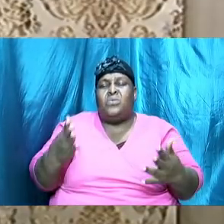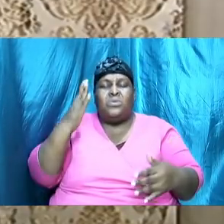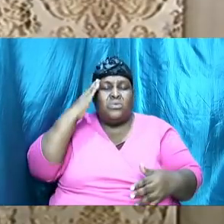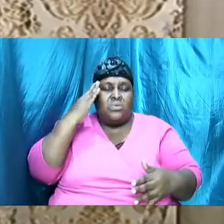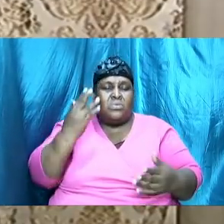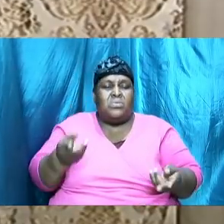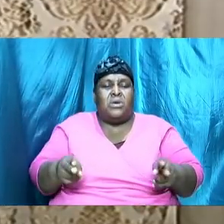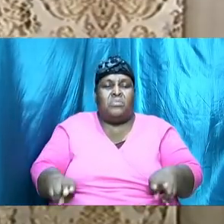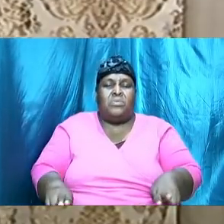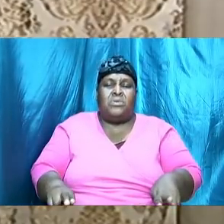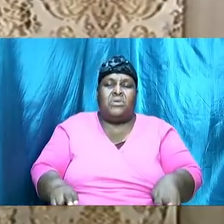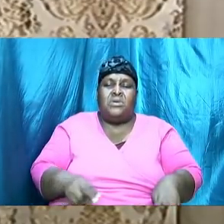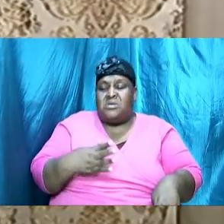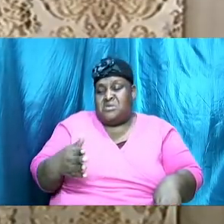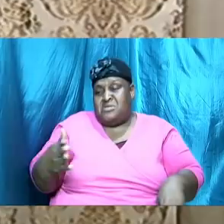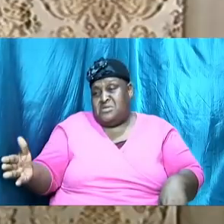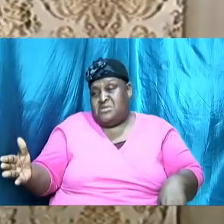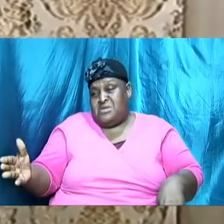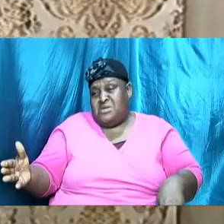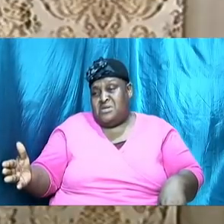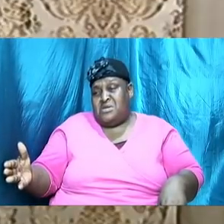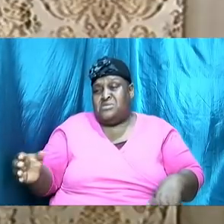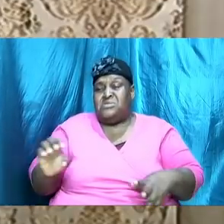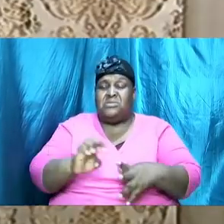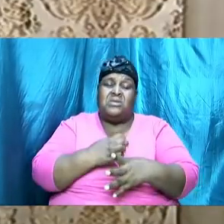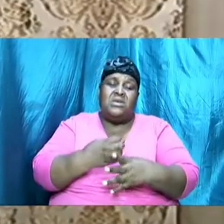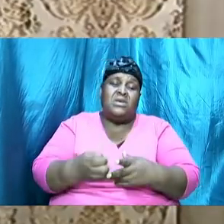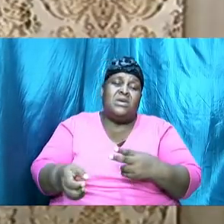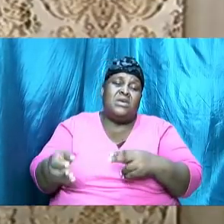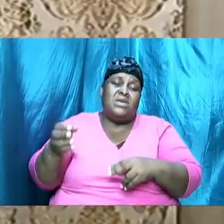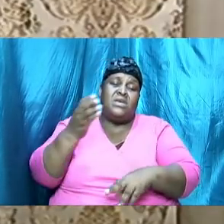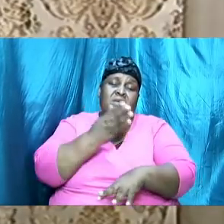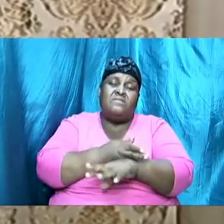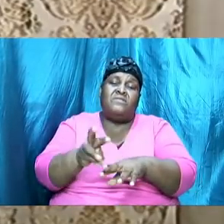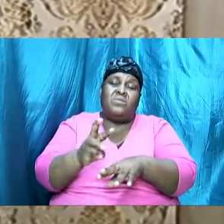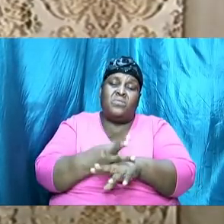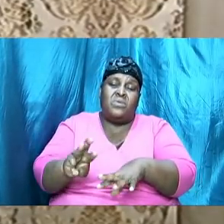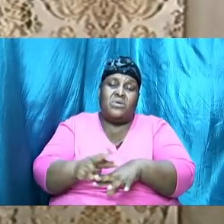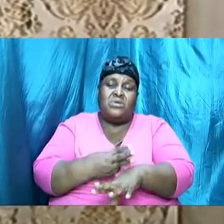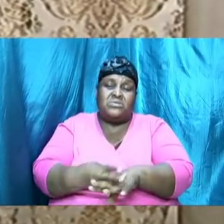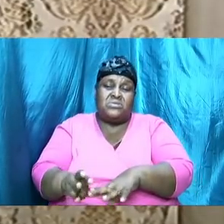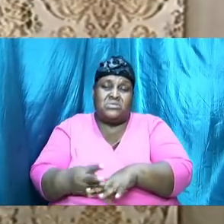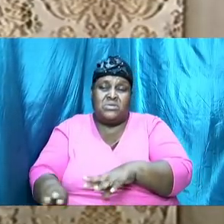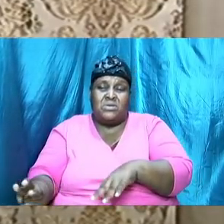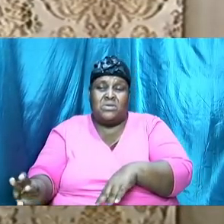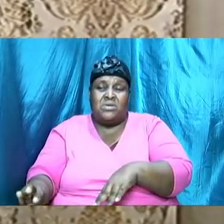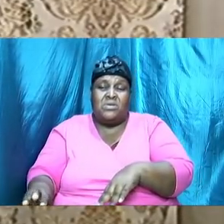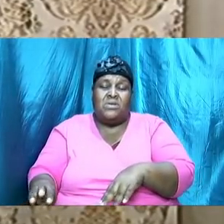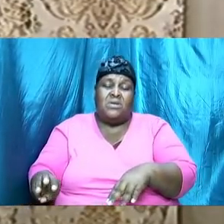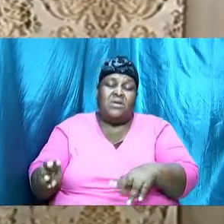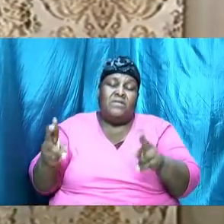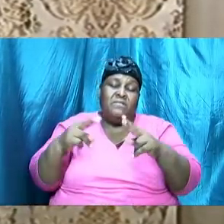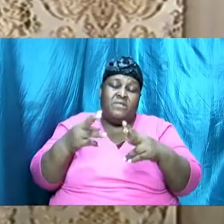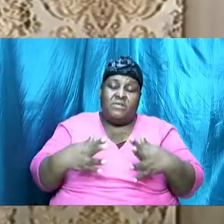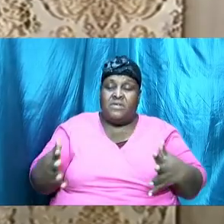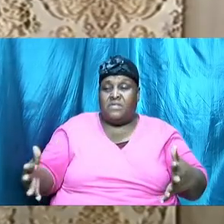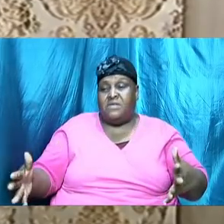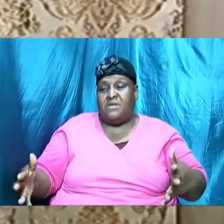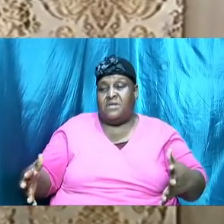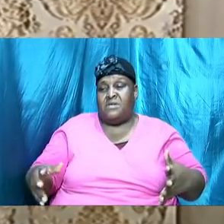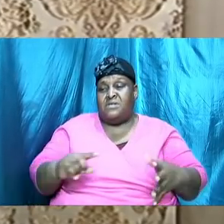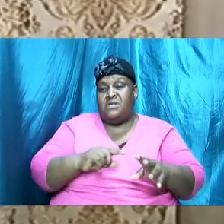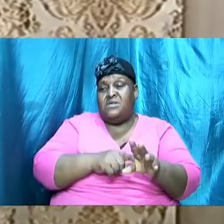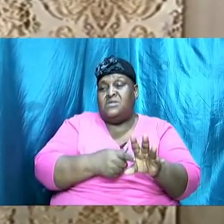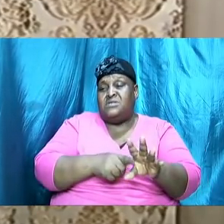happening the thing has gotten even worse and so the very thing that we were trying to assist with starting